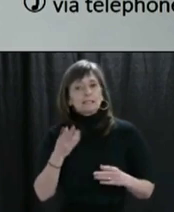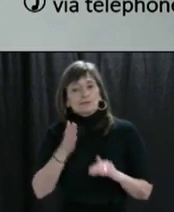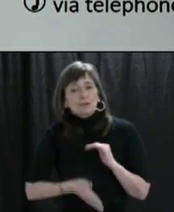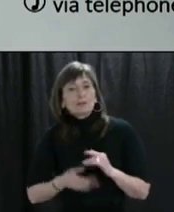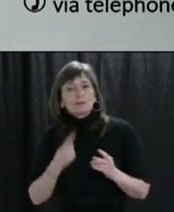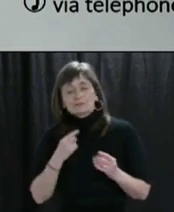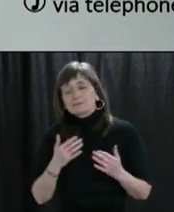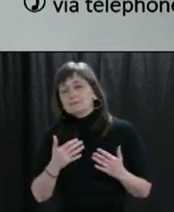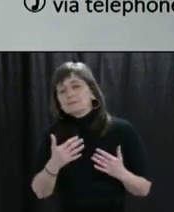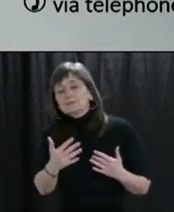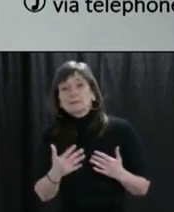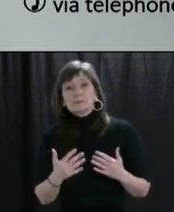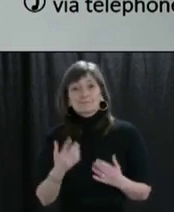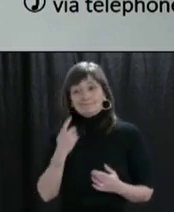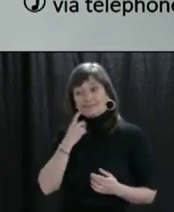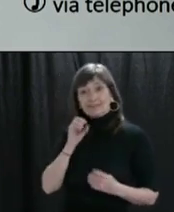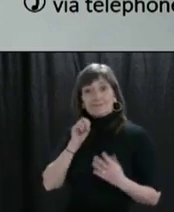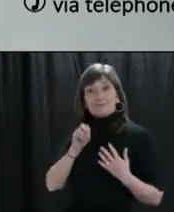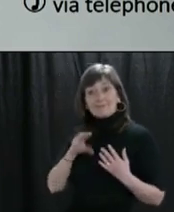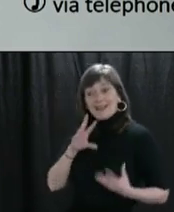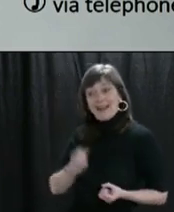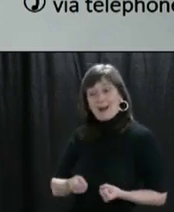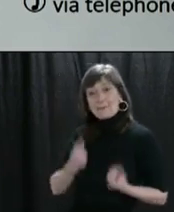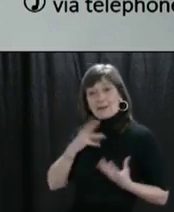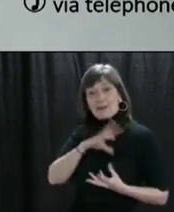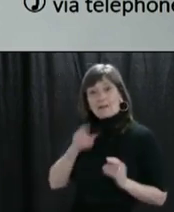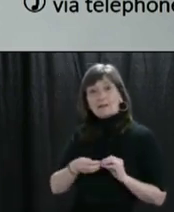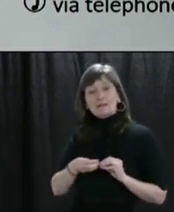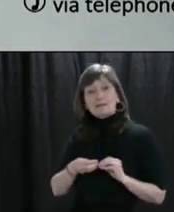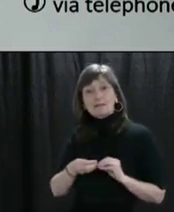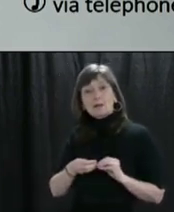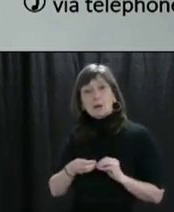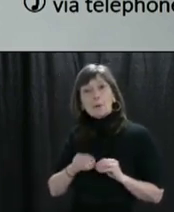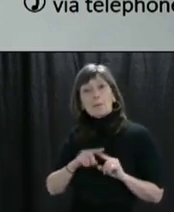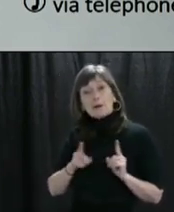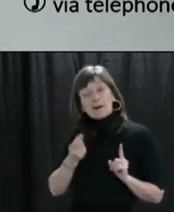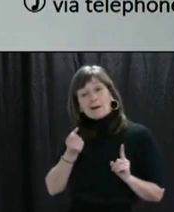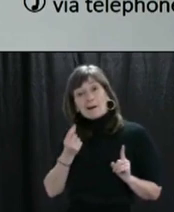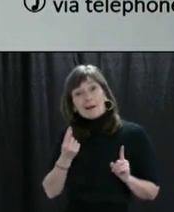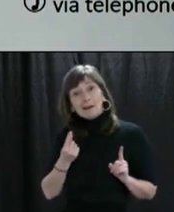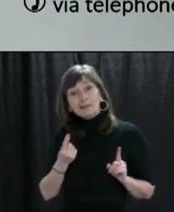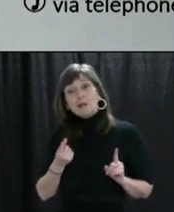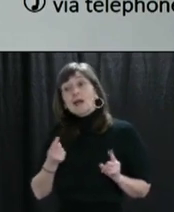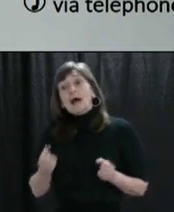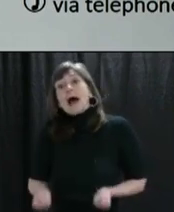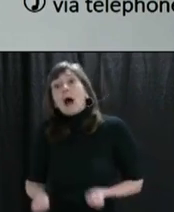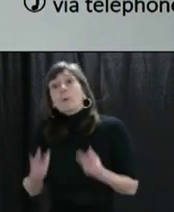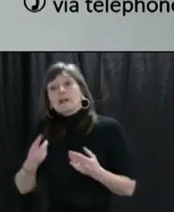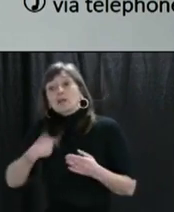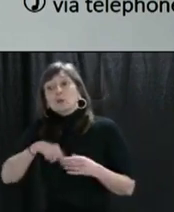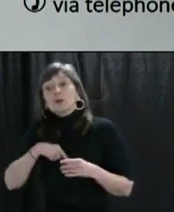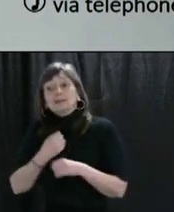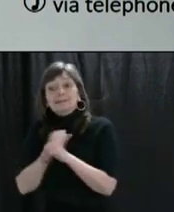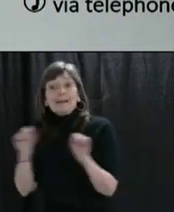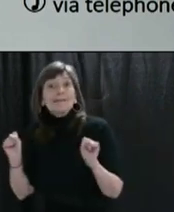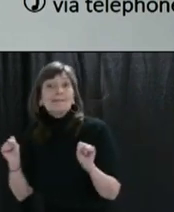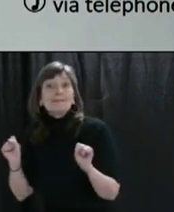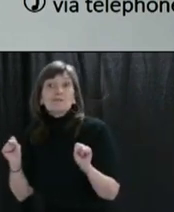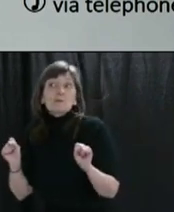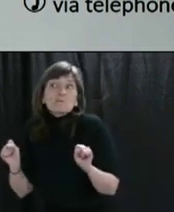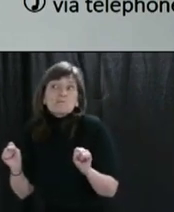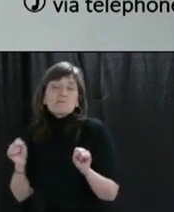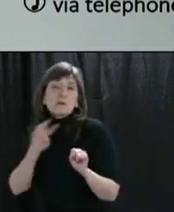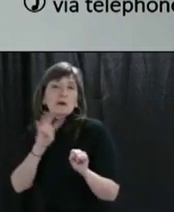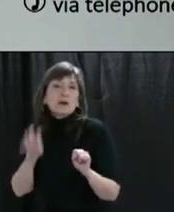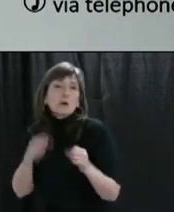the number of cases that we have in the province. What is less obvious is how many cases we have prevented because of our collective actions.